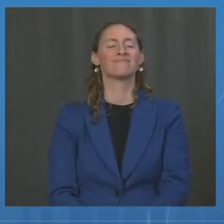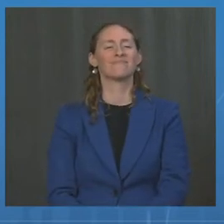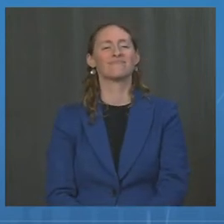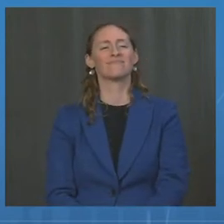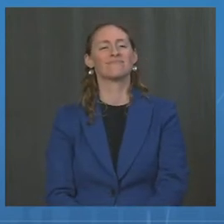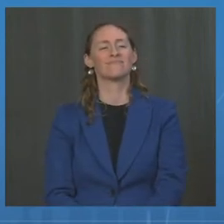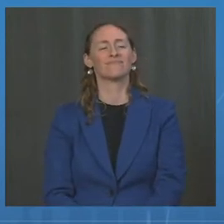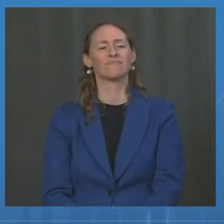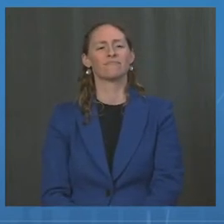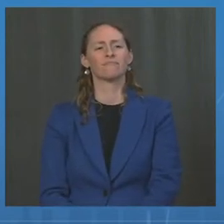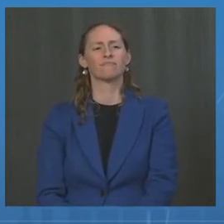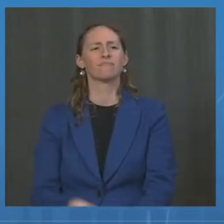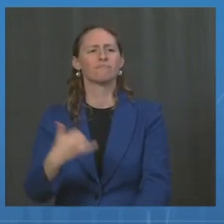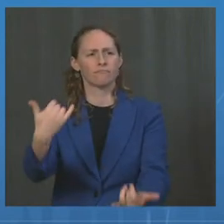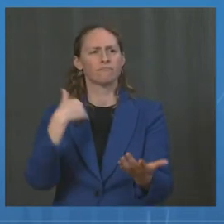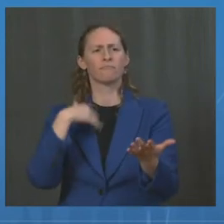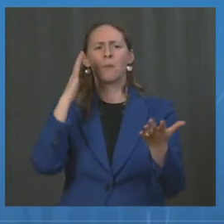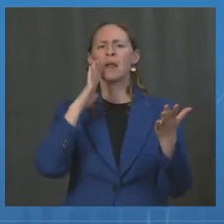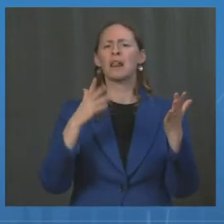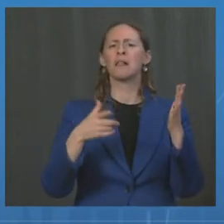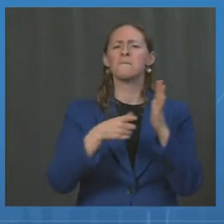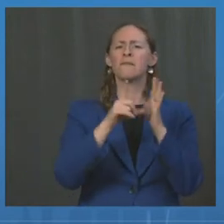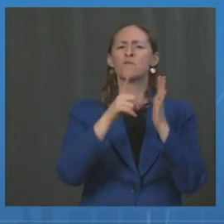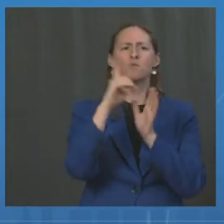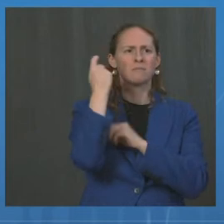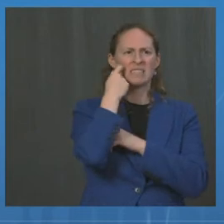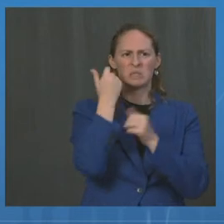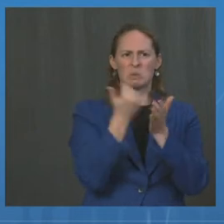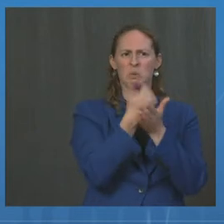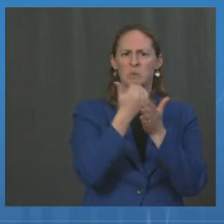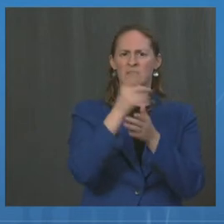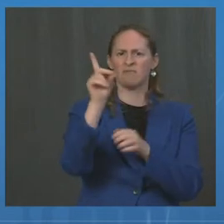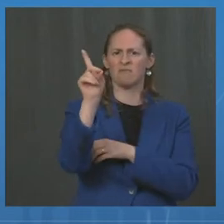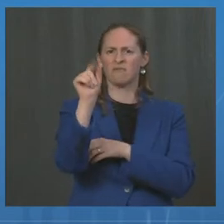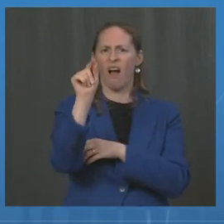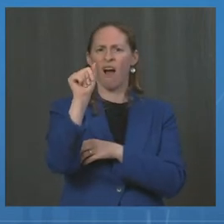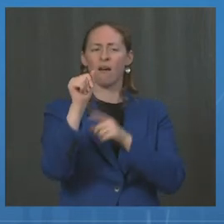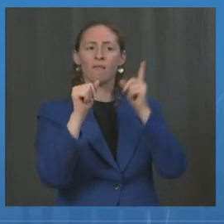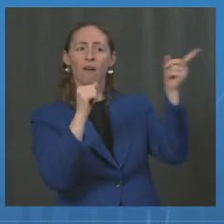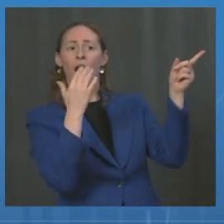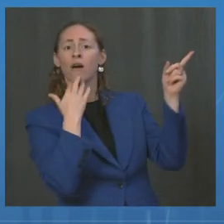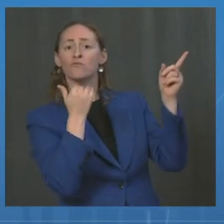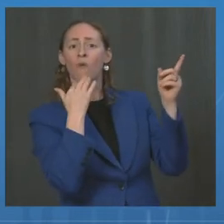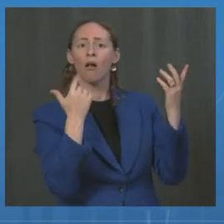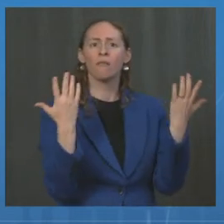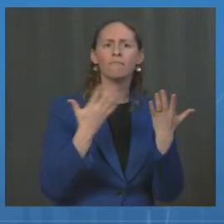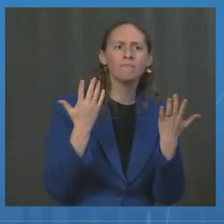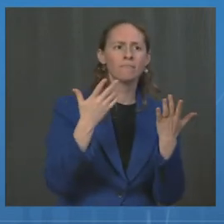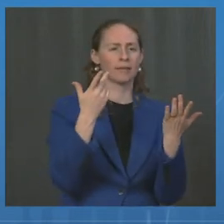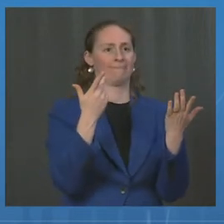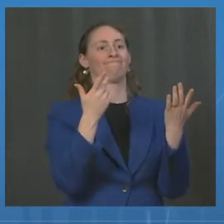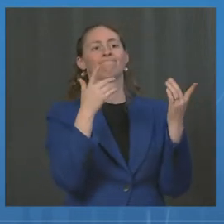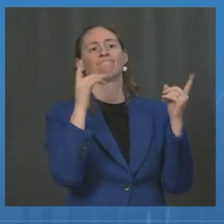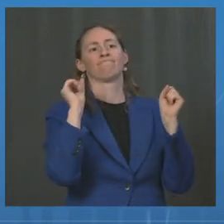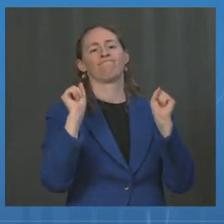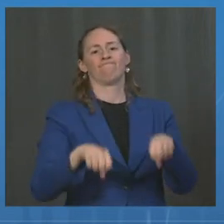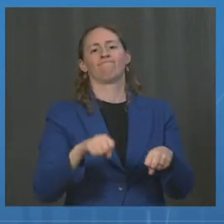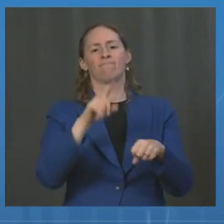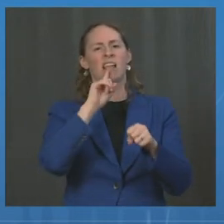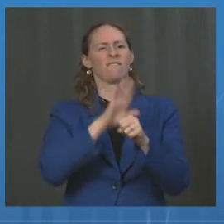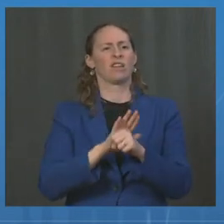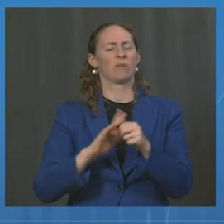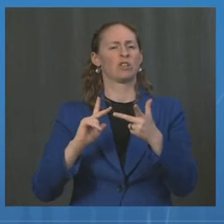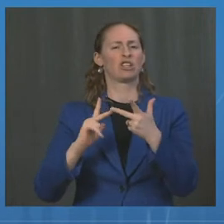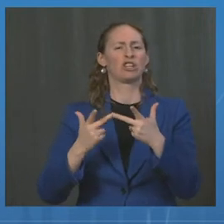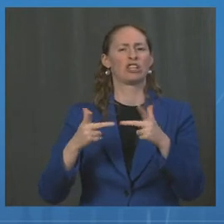over recent data from Israel supporting the rationale for COVID-19 booster COVID shots. So